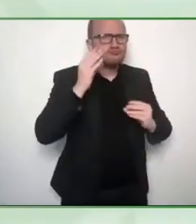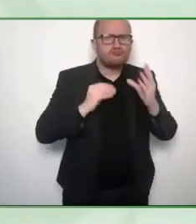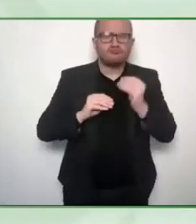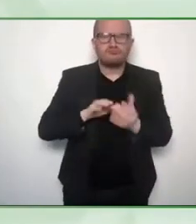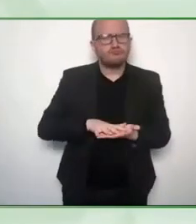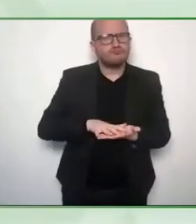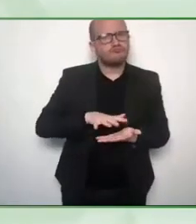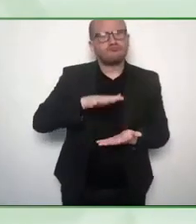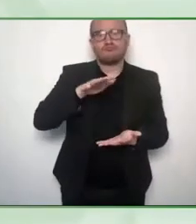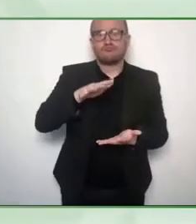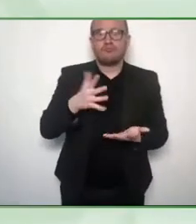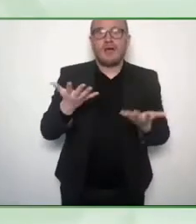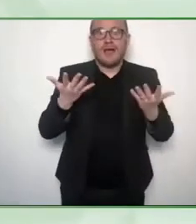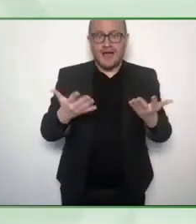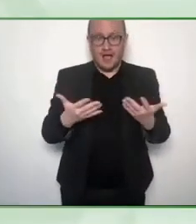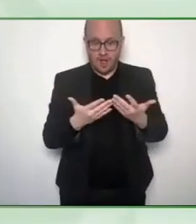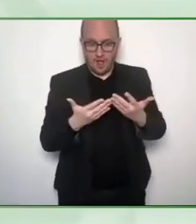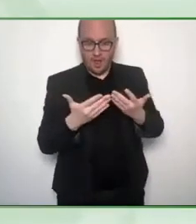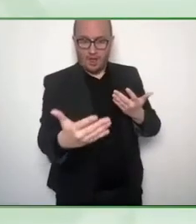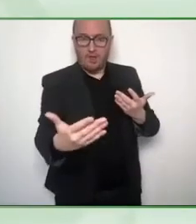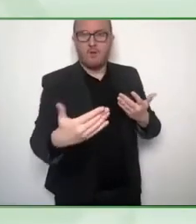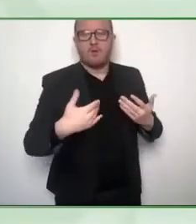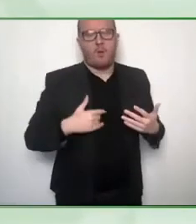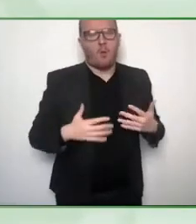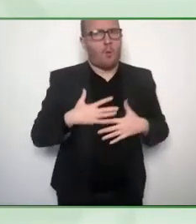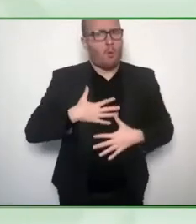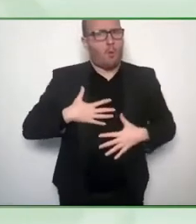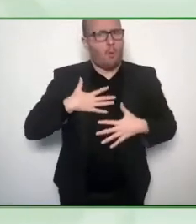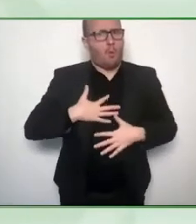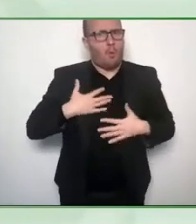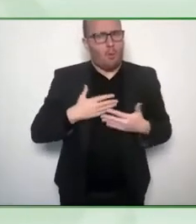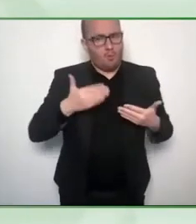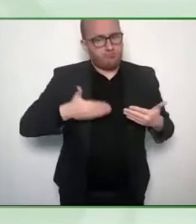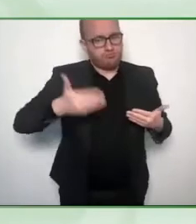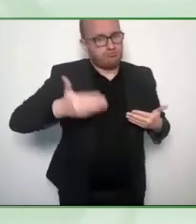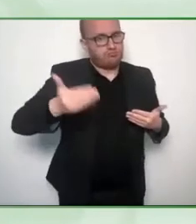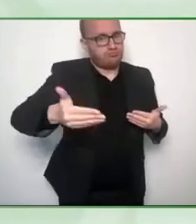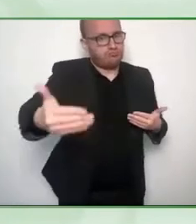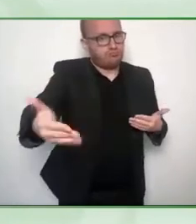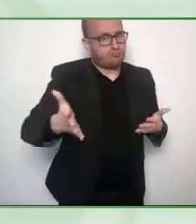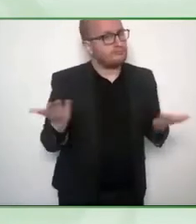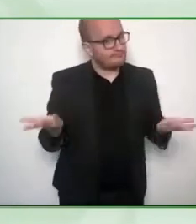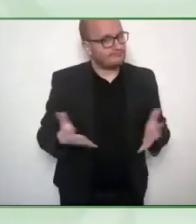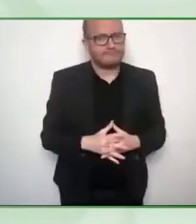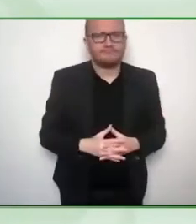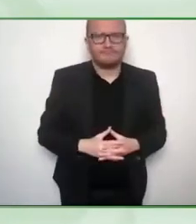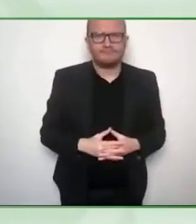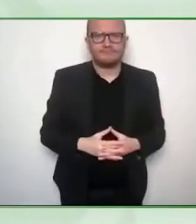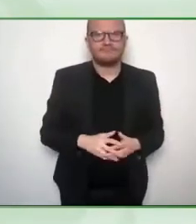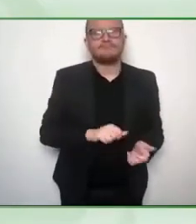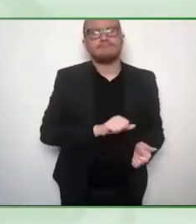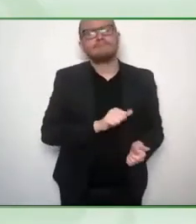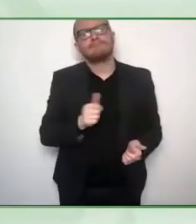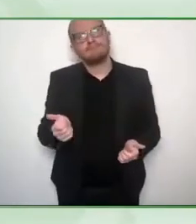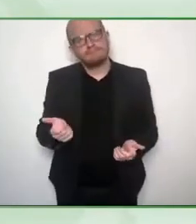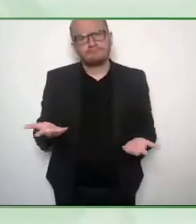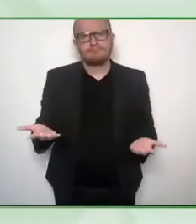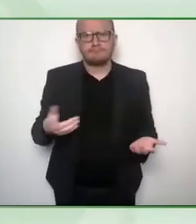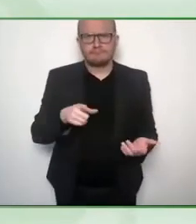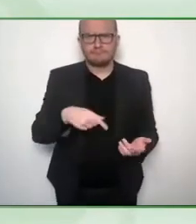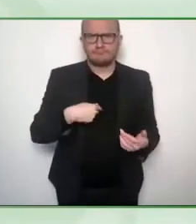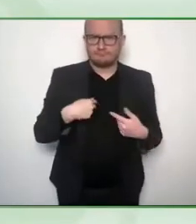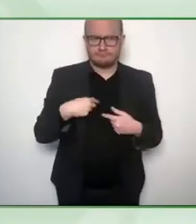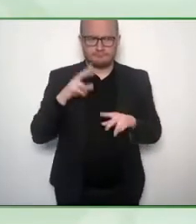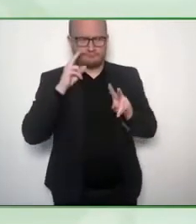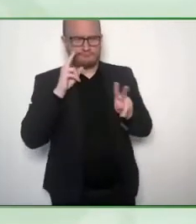it's so interesting to say, I mean, I think those of us who work in the social entrepreneur or changemaker or innovator